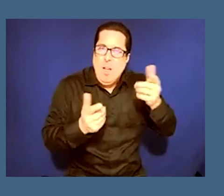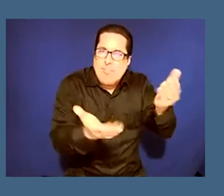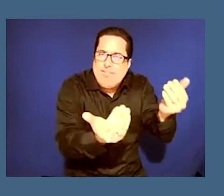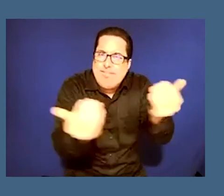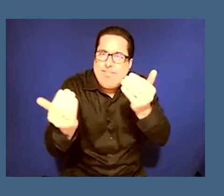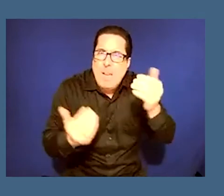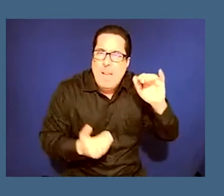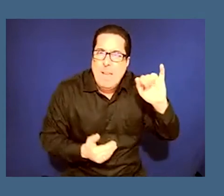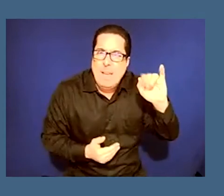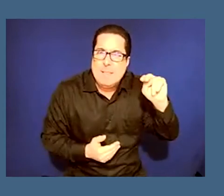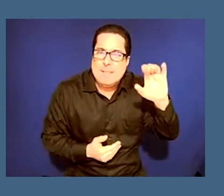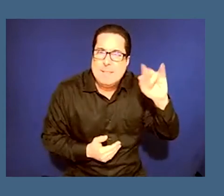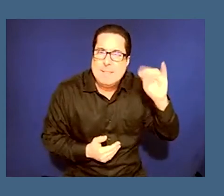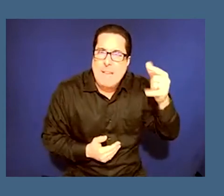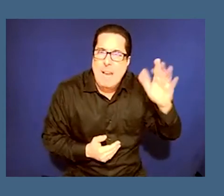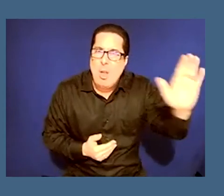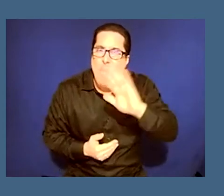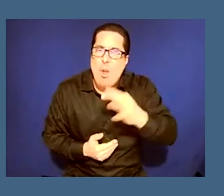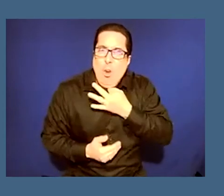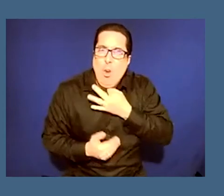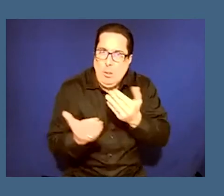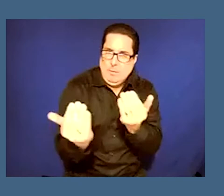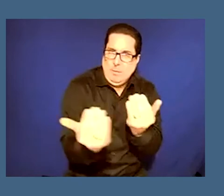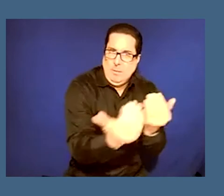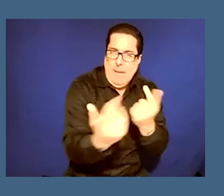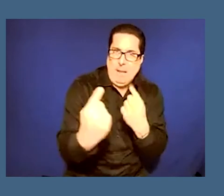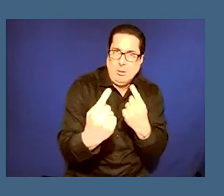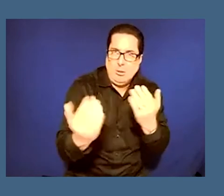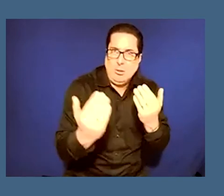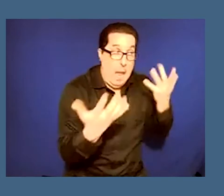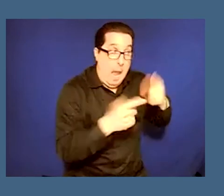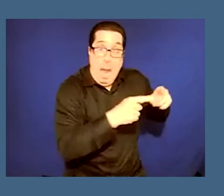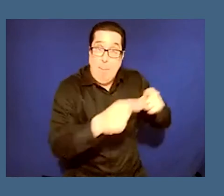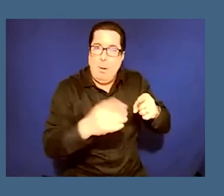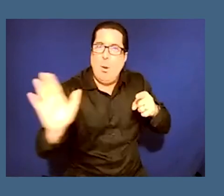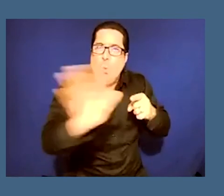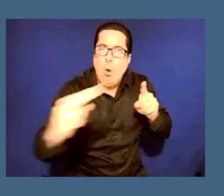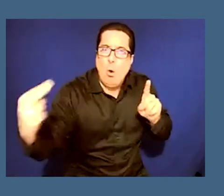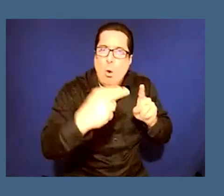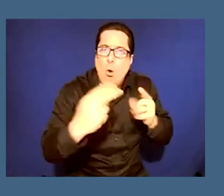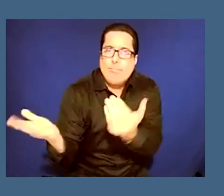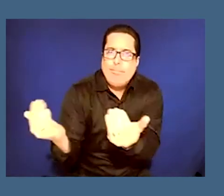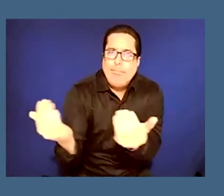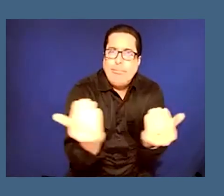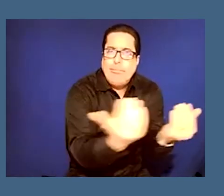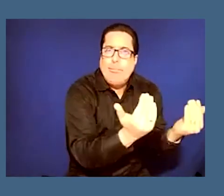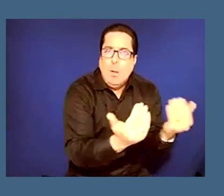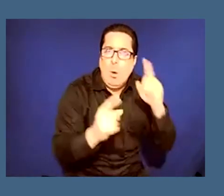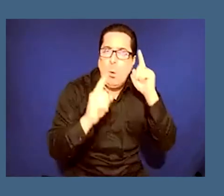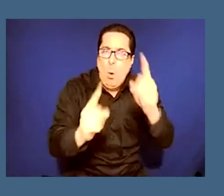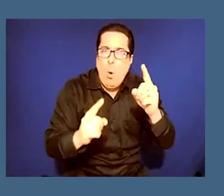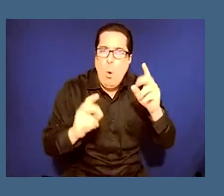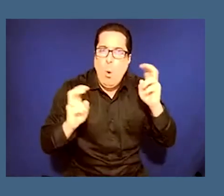some people might see the opportunity to see something from a place far away made by people not like them